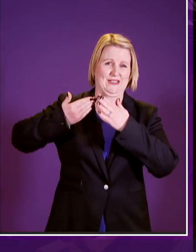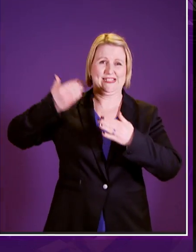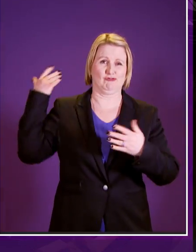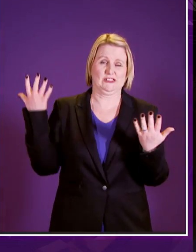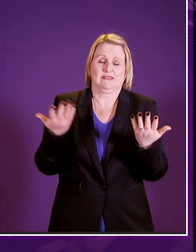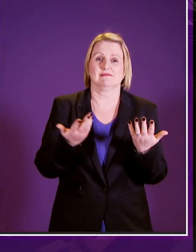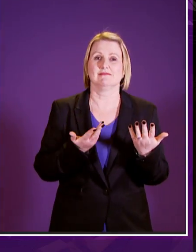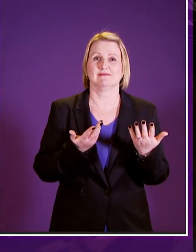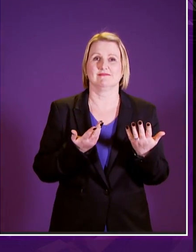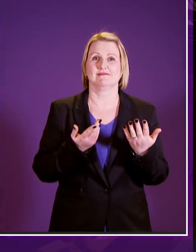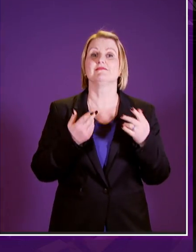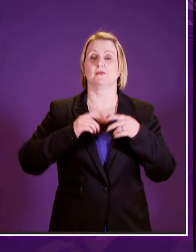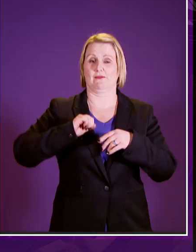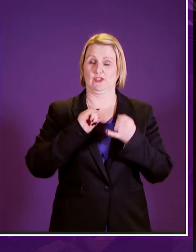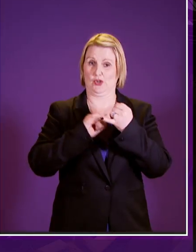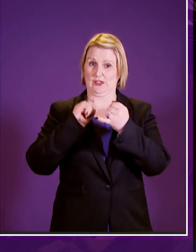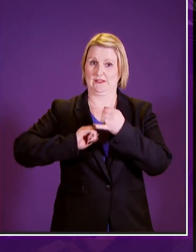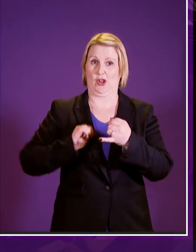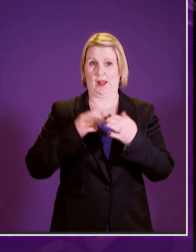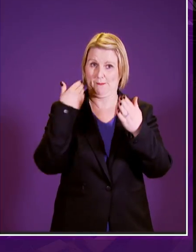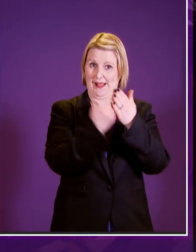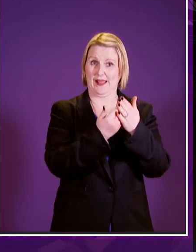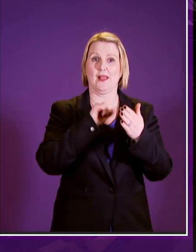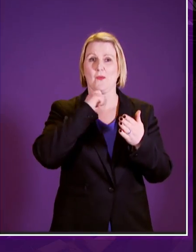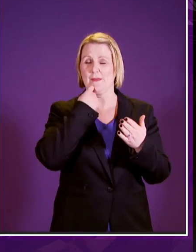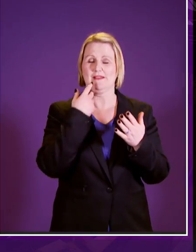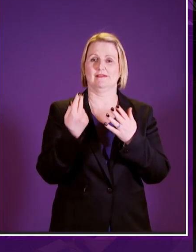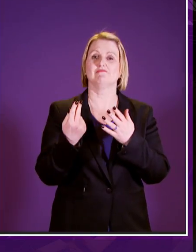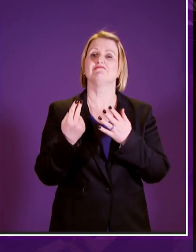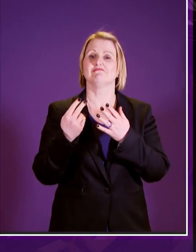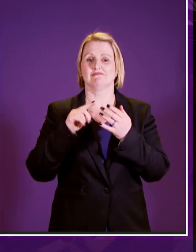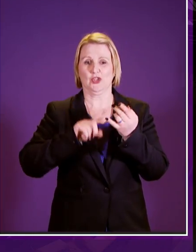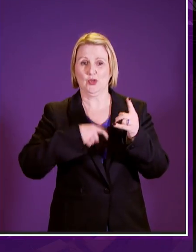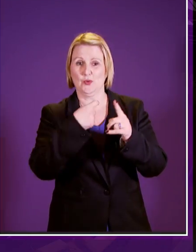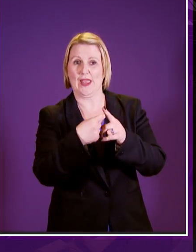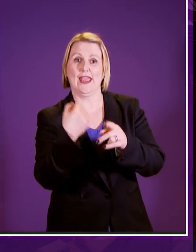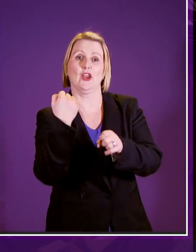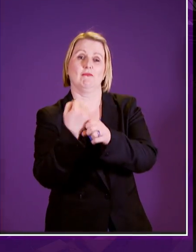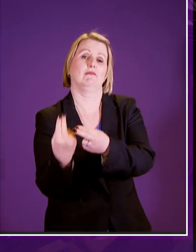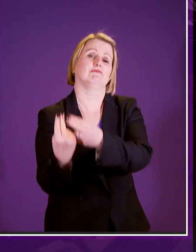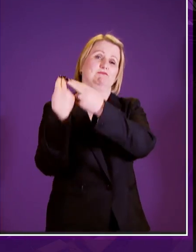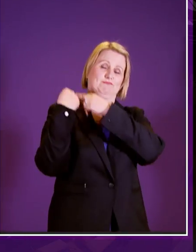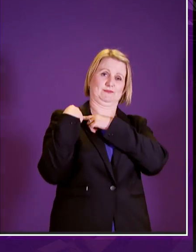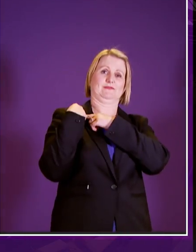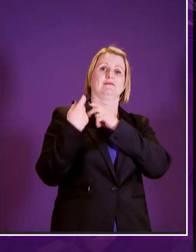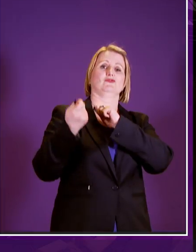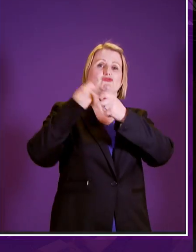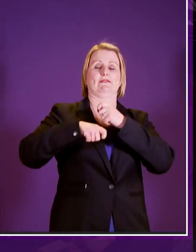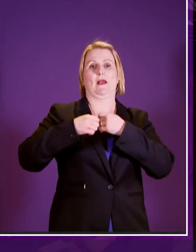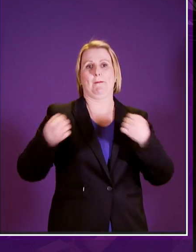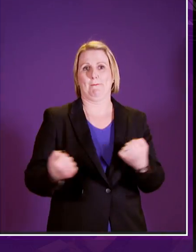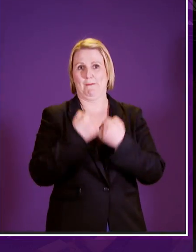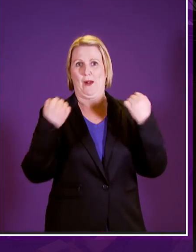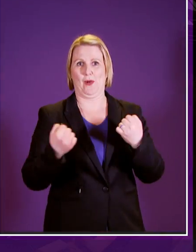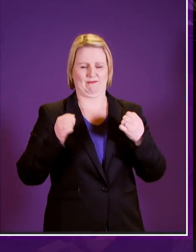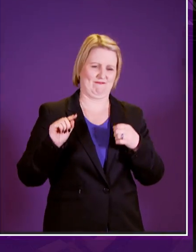biggest transfer of powers since devolution began it will herald the first social security system in Scotland